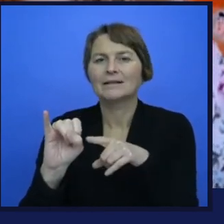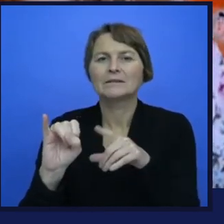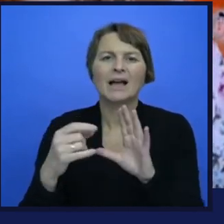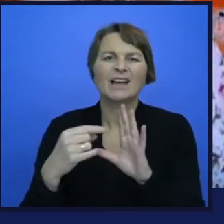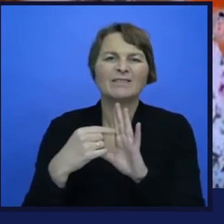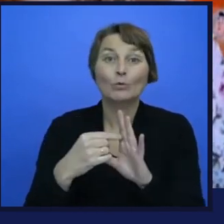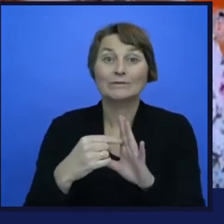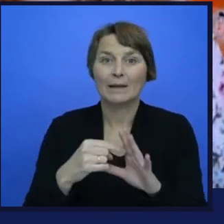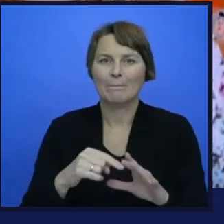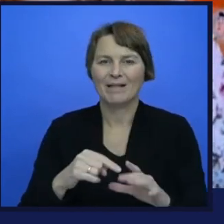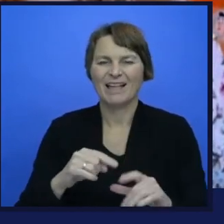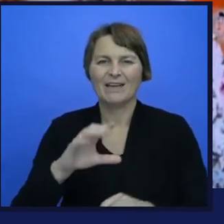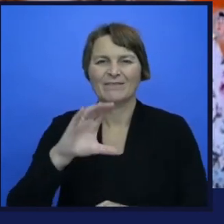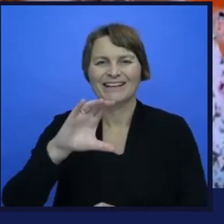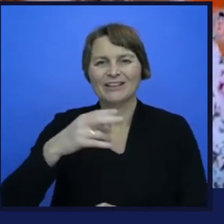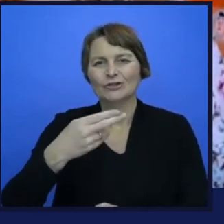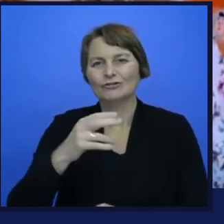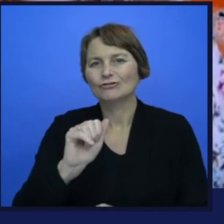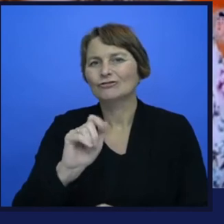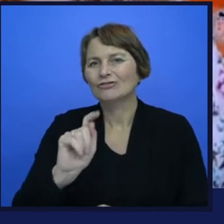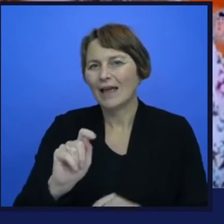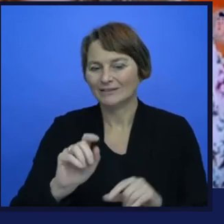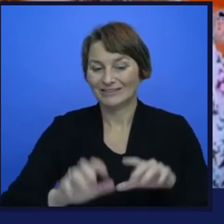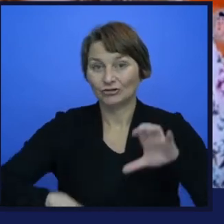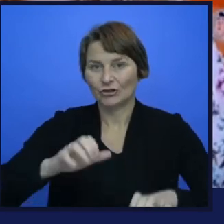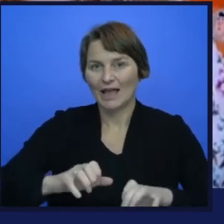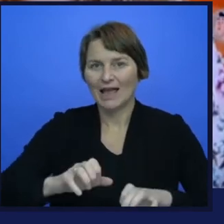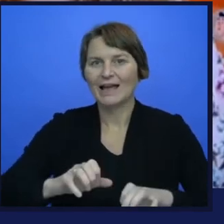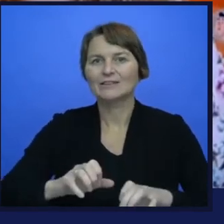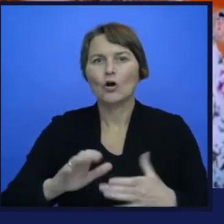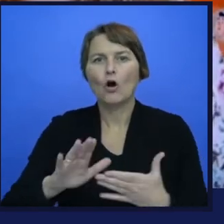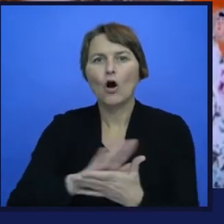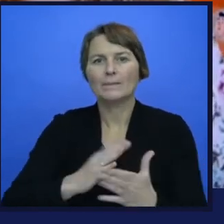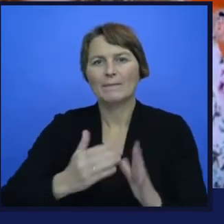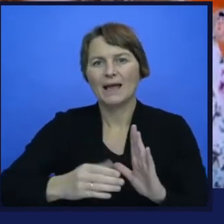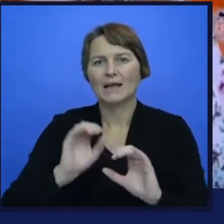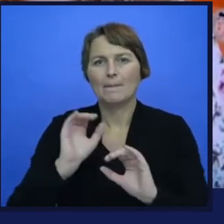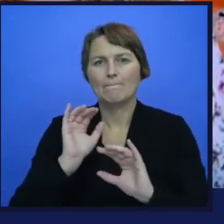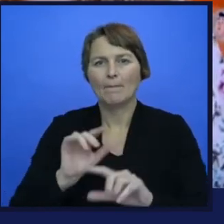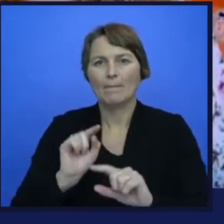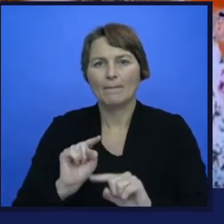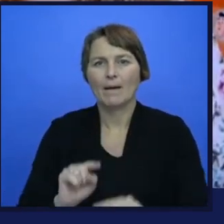especially in the customer service, you don't want to build a